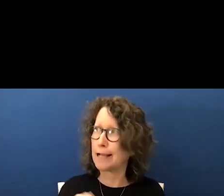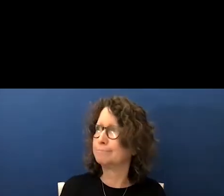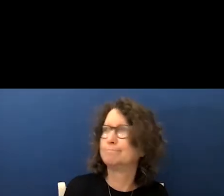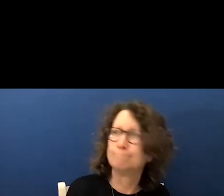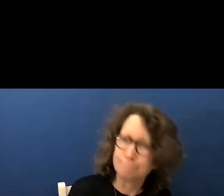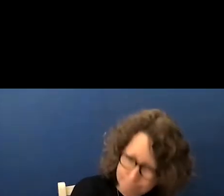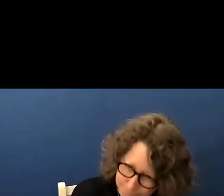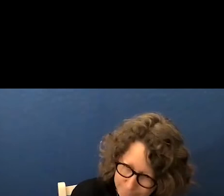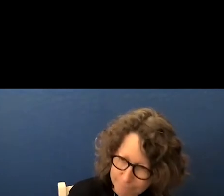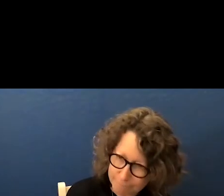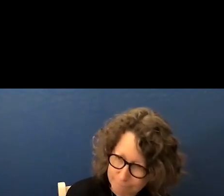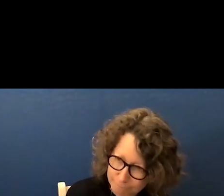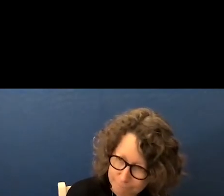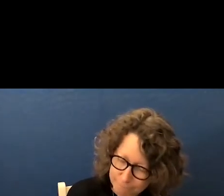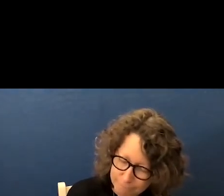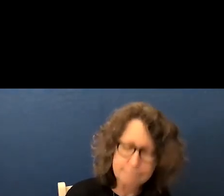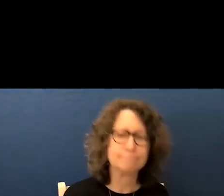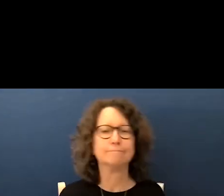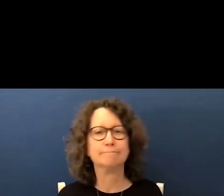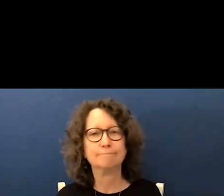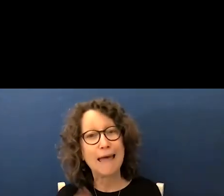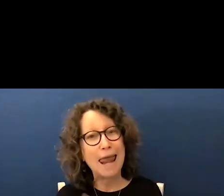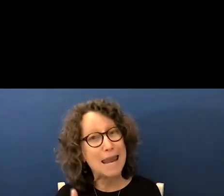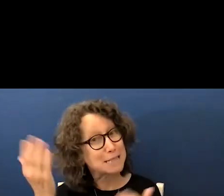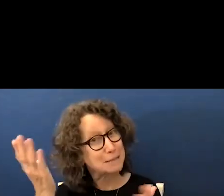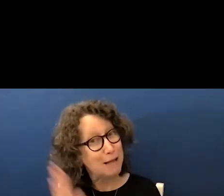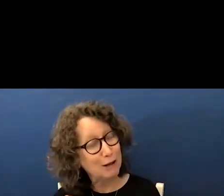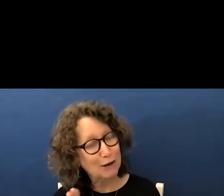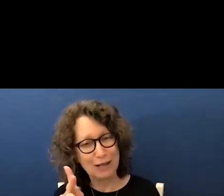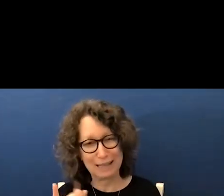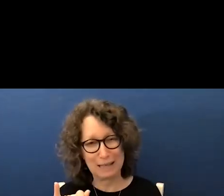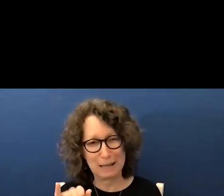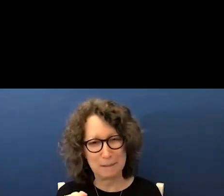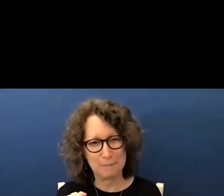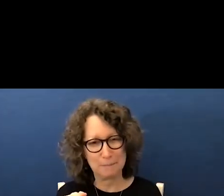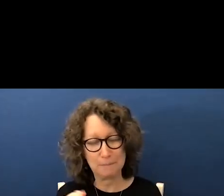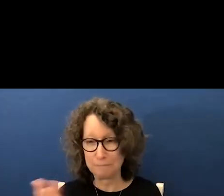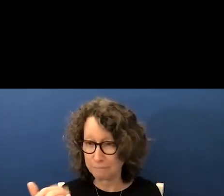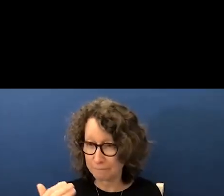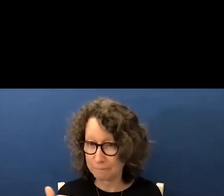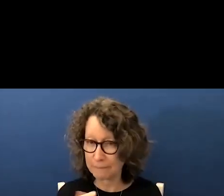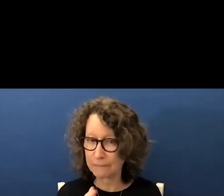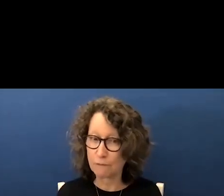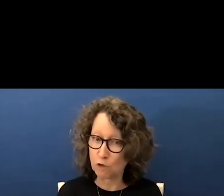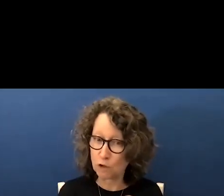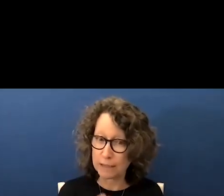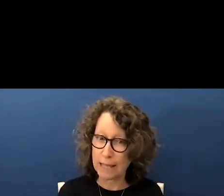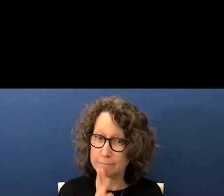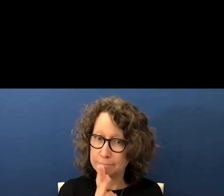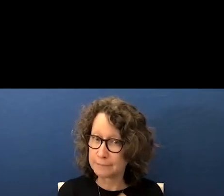next speaker is kim kim can you please state your full name